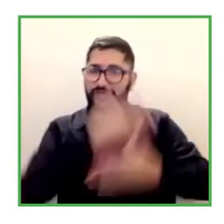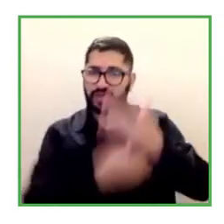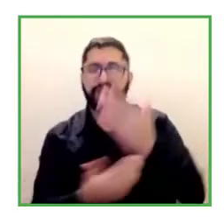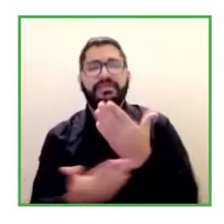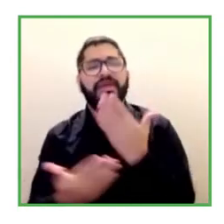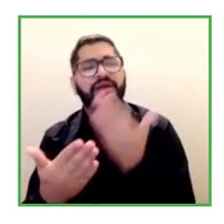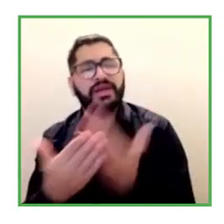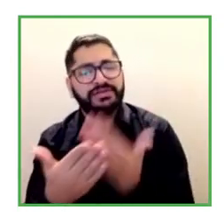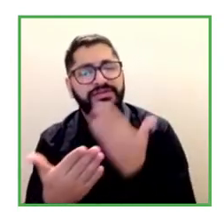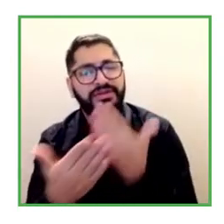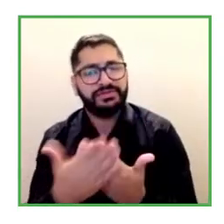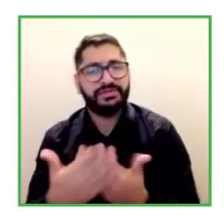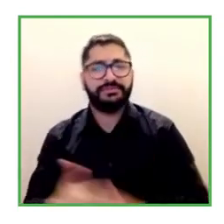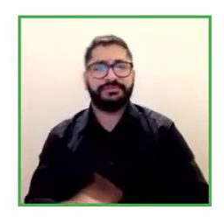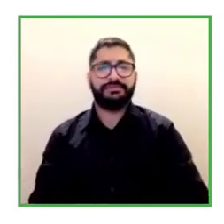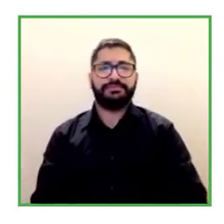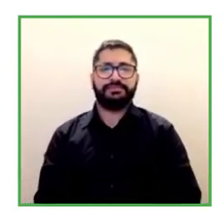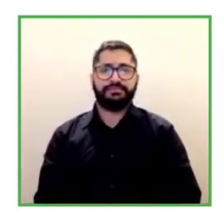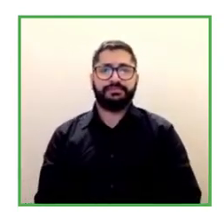people